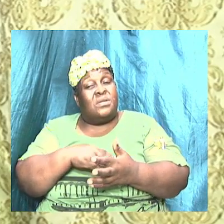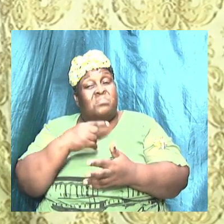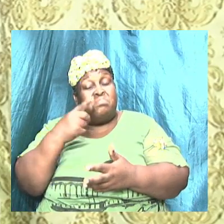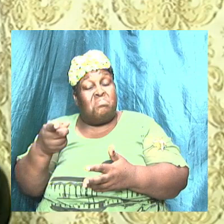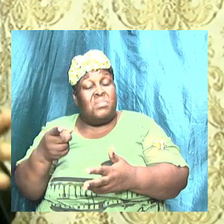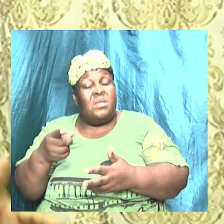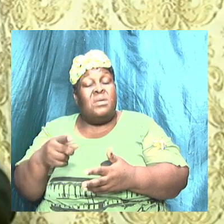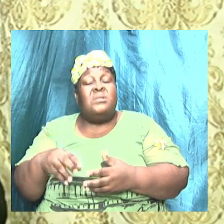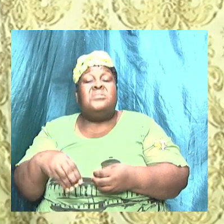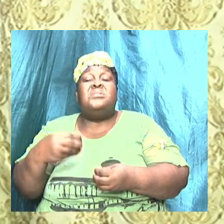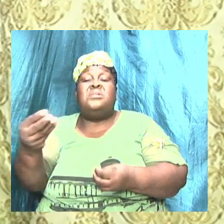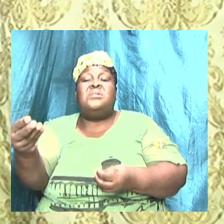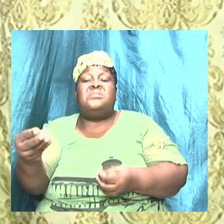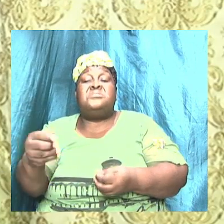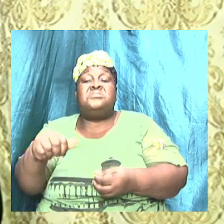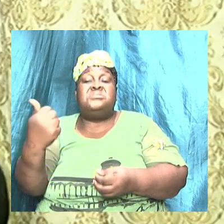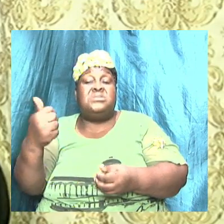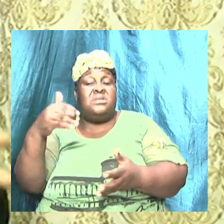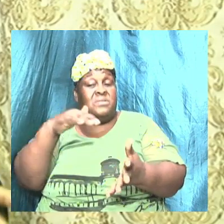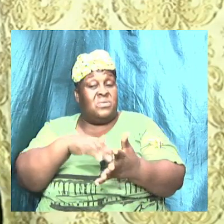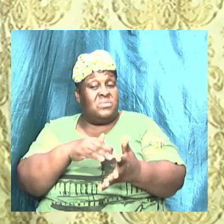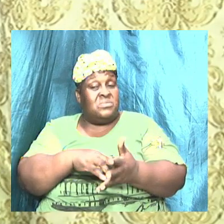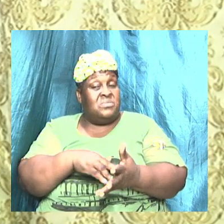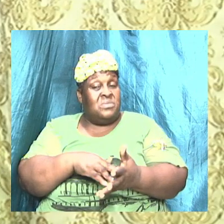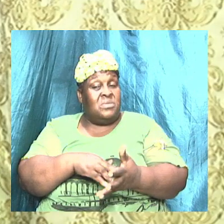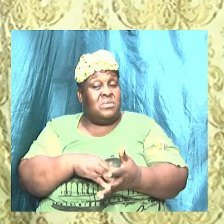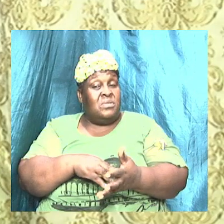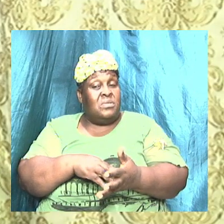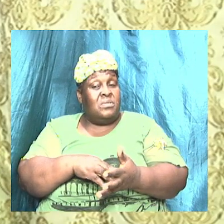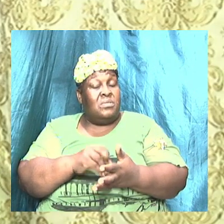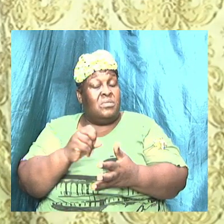Apostle Say 10 Year Apostle Say 5 Year